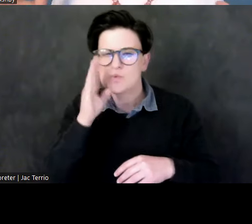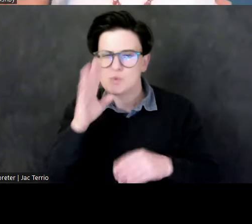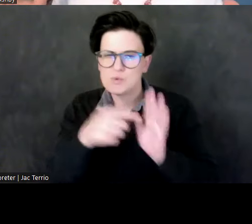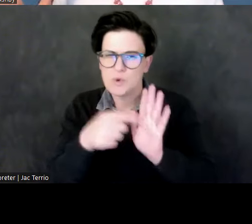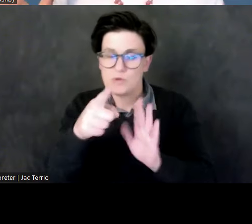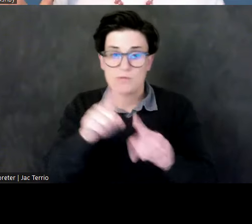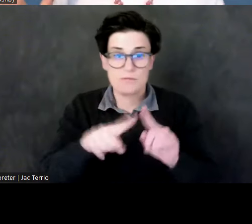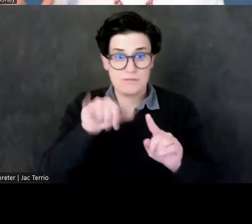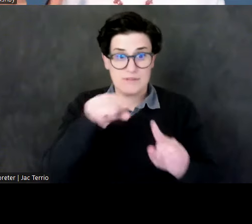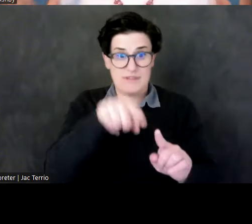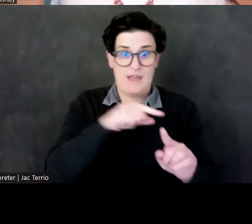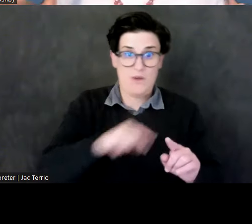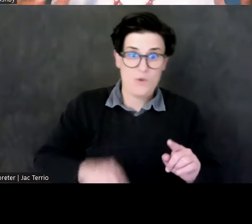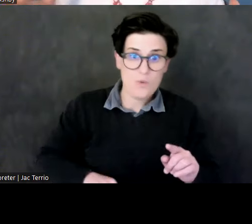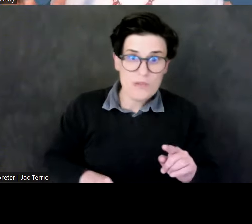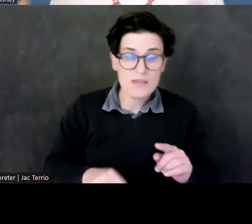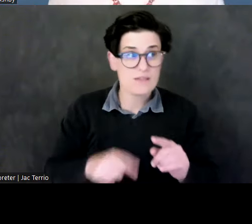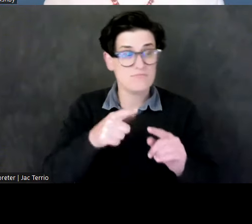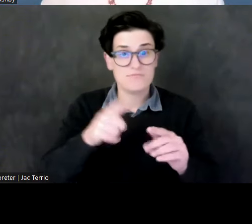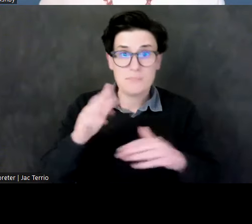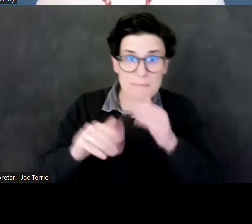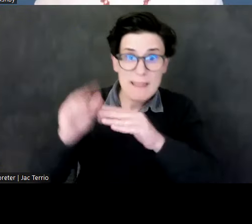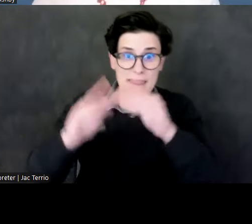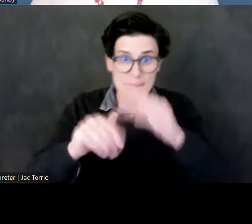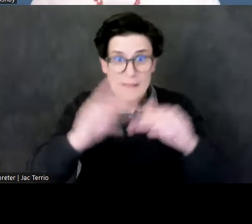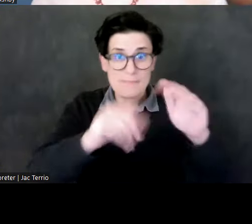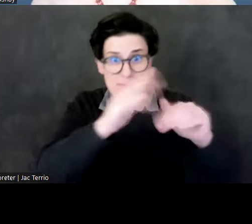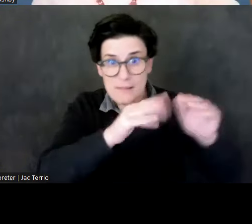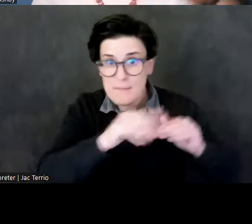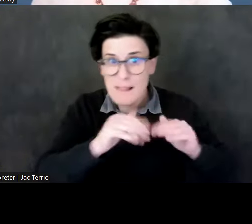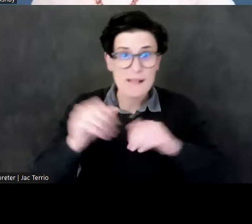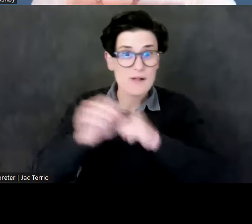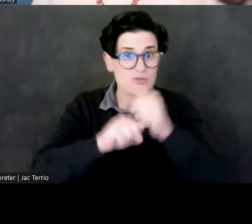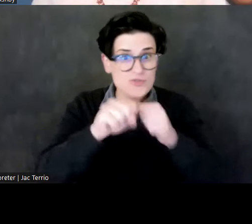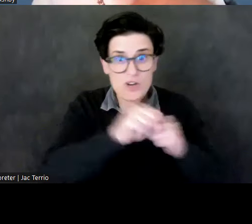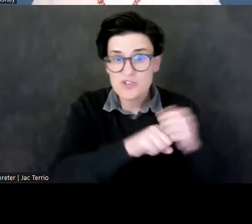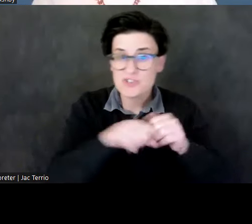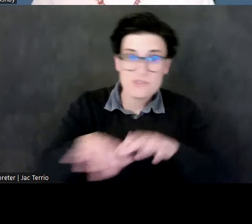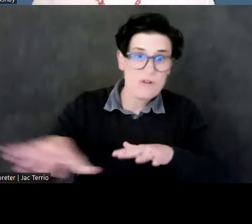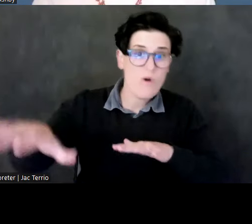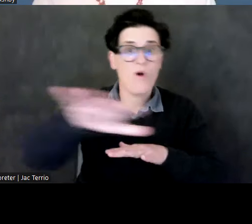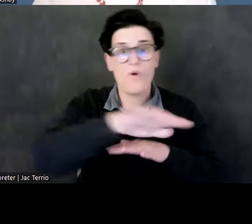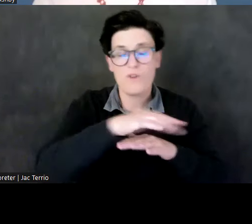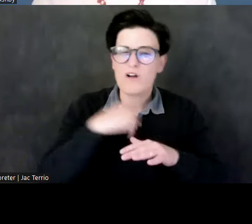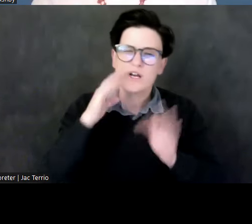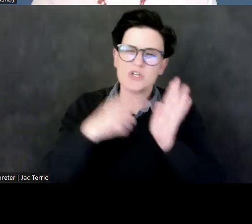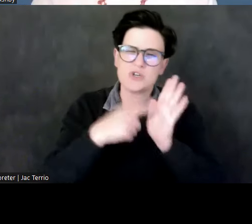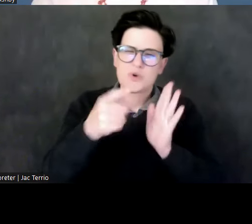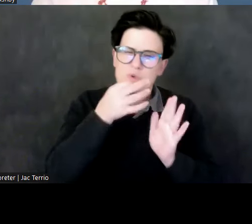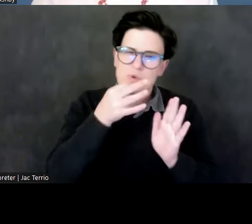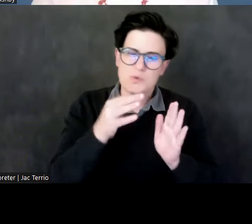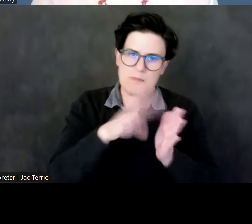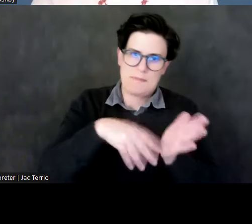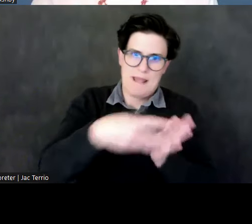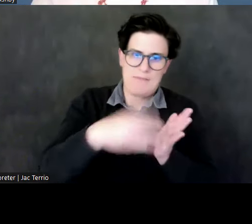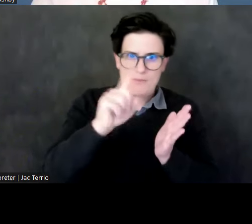built everywhere. So I will just show you on the map to the right sort of the range of the areas that she built that.